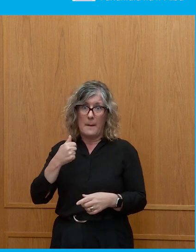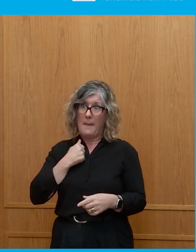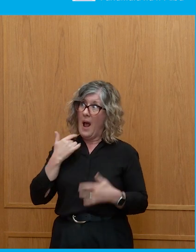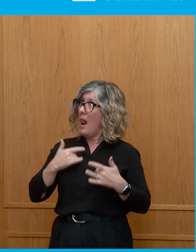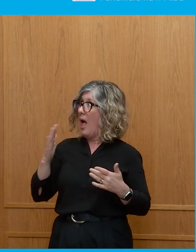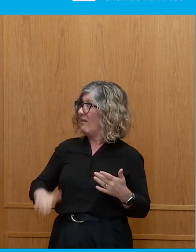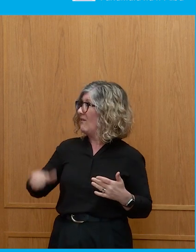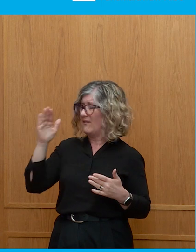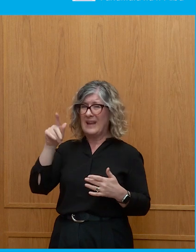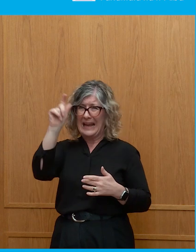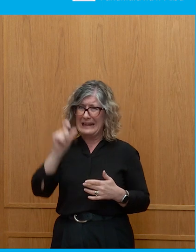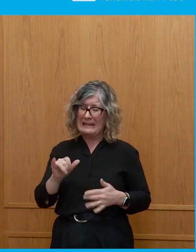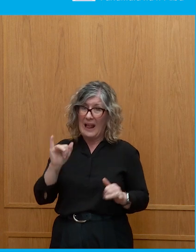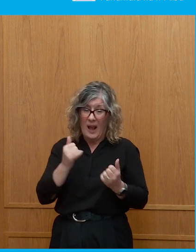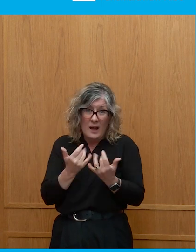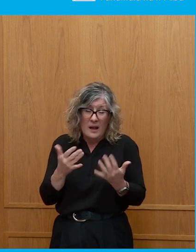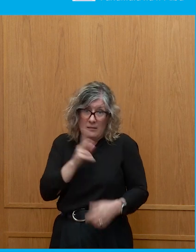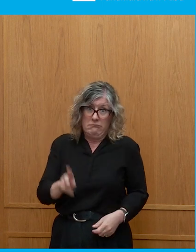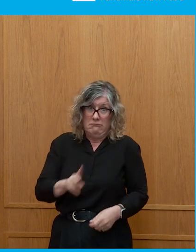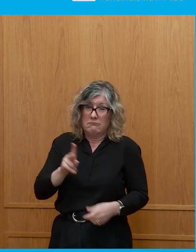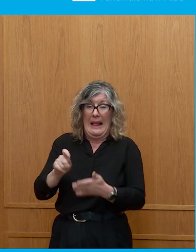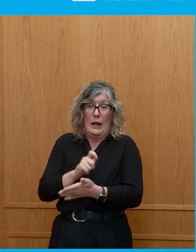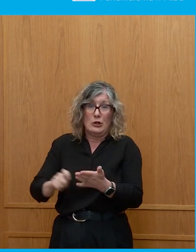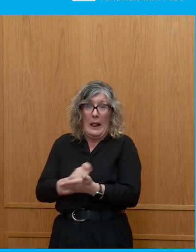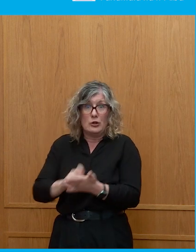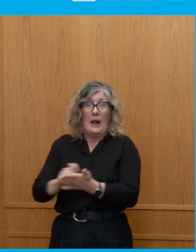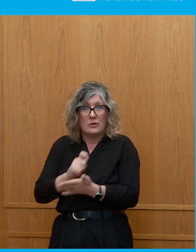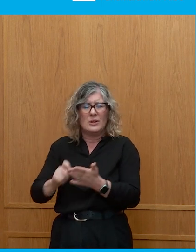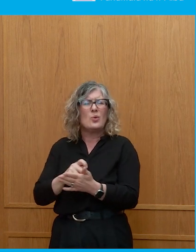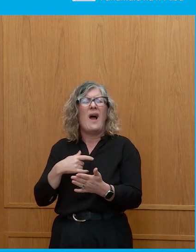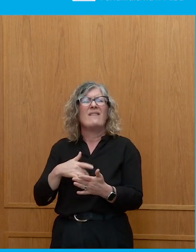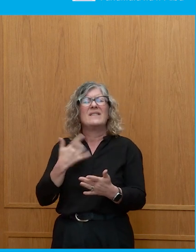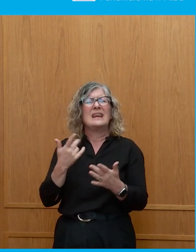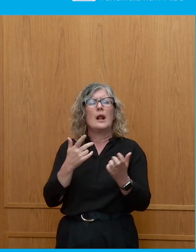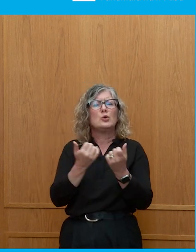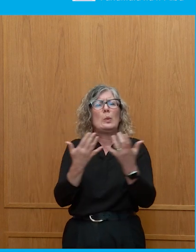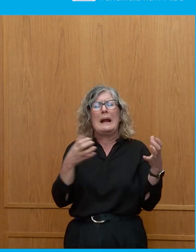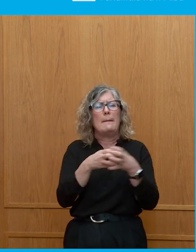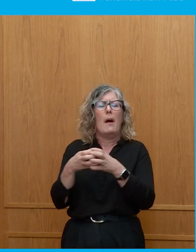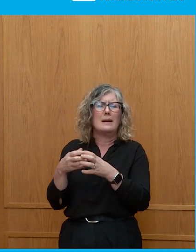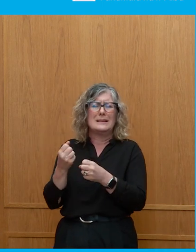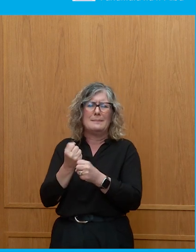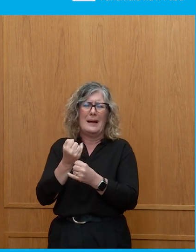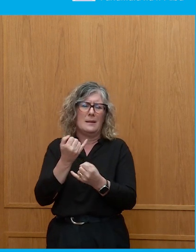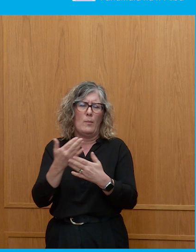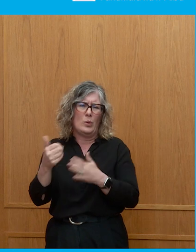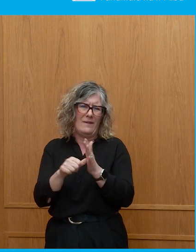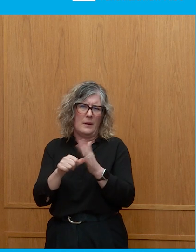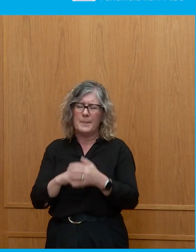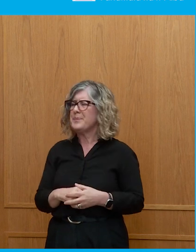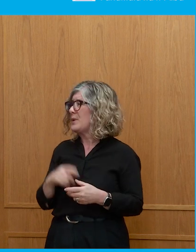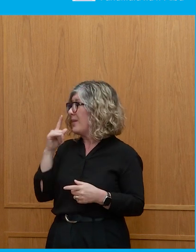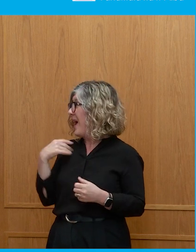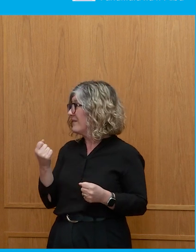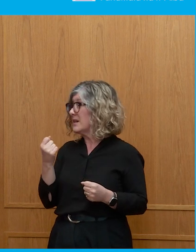It's, you don't get things done without compromising. And I think, I think multi-party systems discourage that. Okay. I'm going to get two last questions together